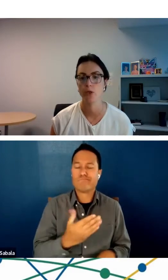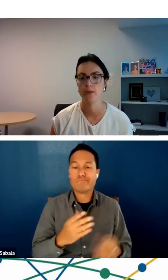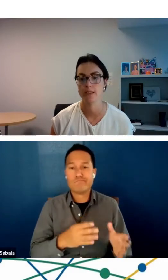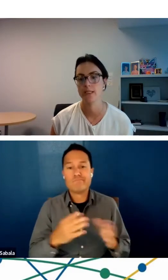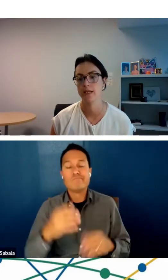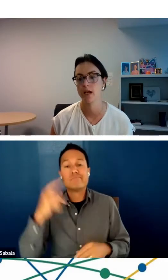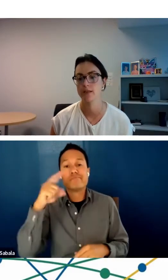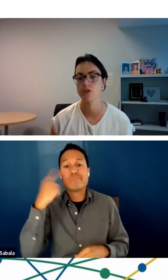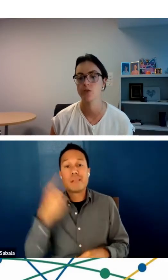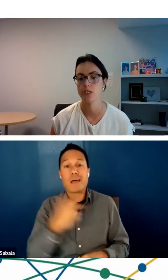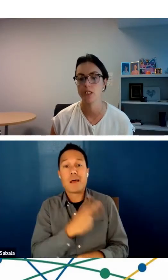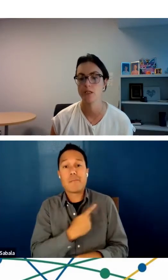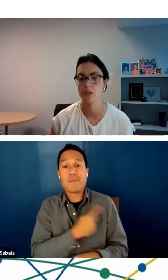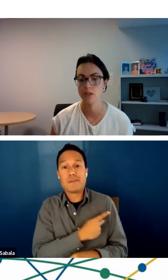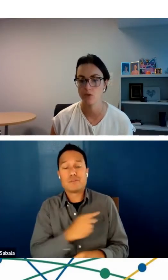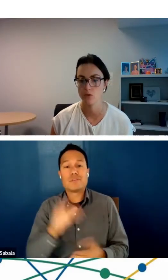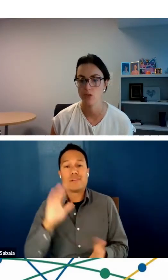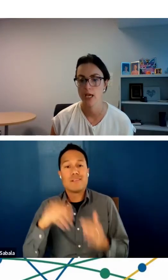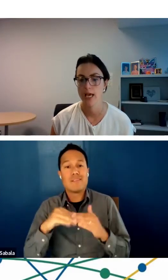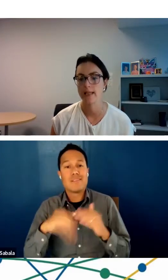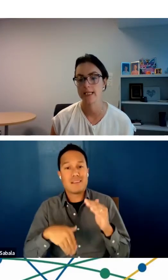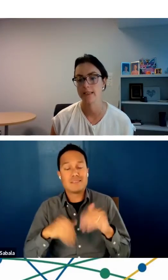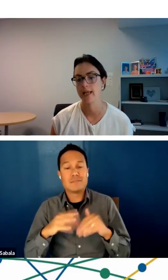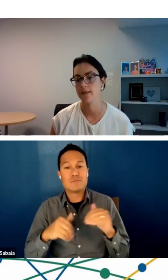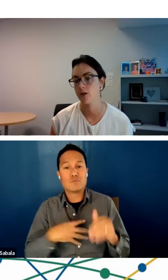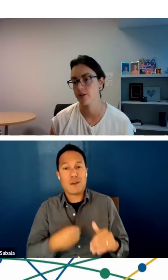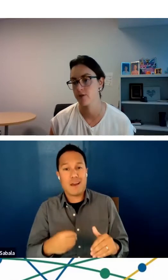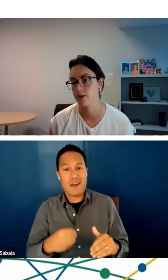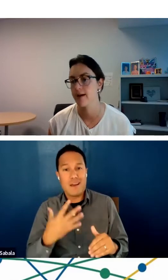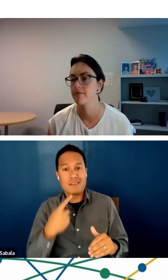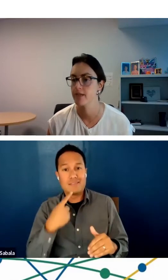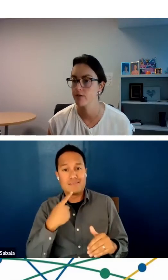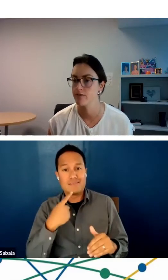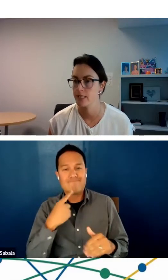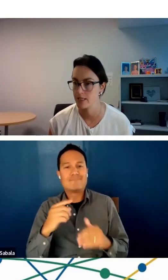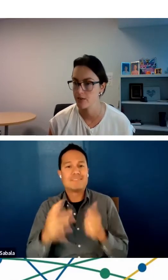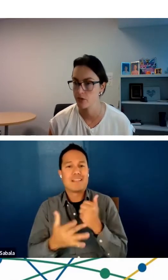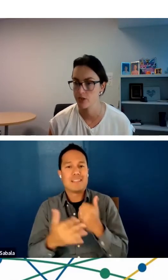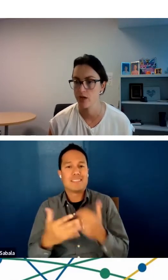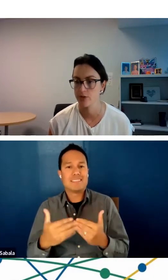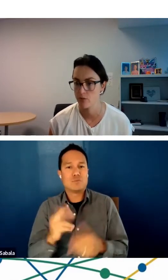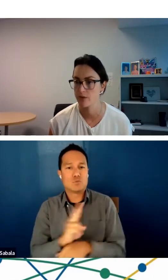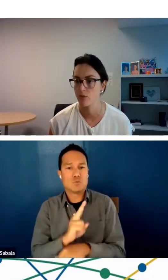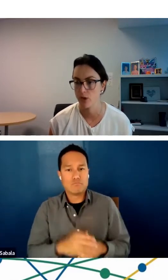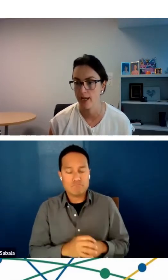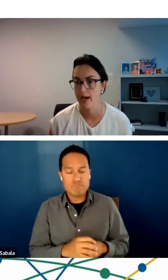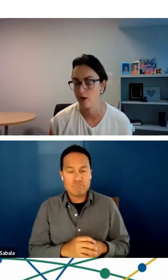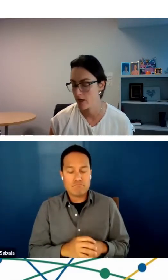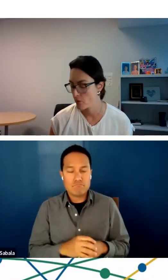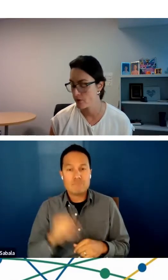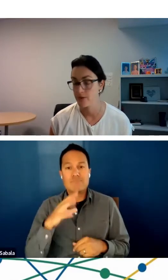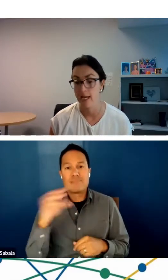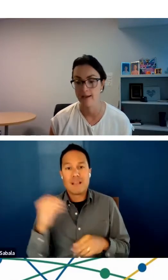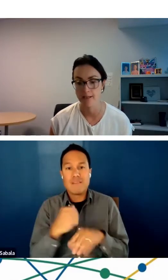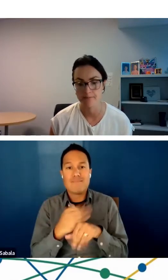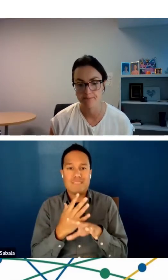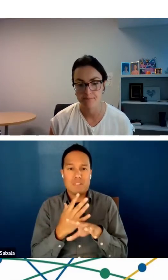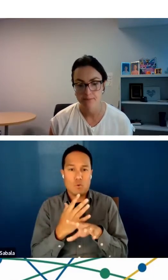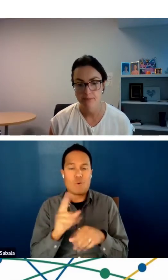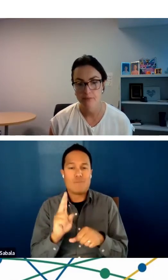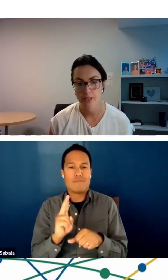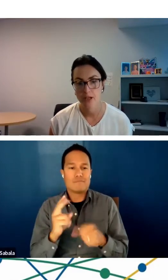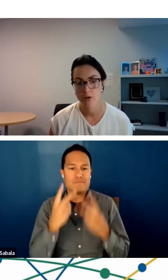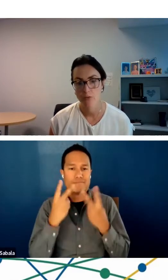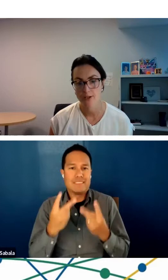to report that the technology was easy to use and less likely also to have video visits, which has also been worn out with data.